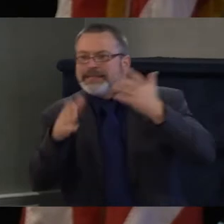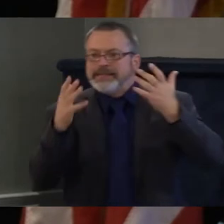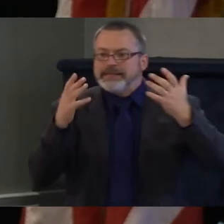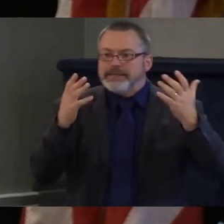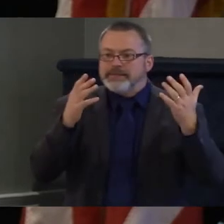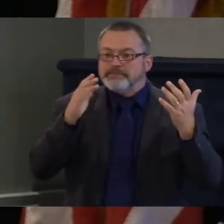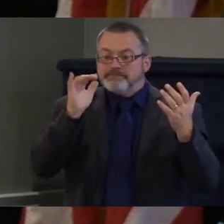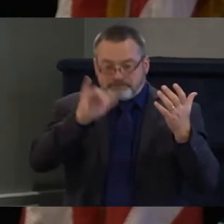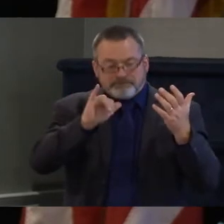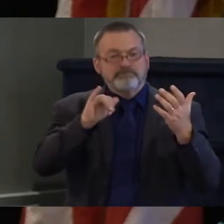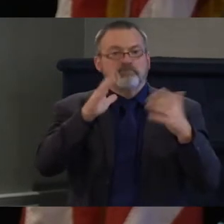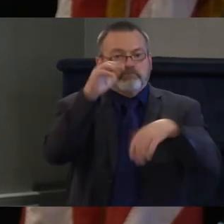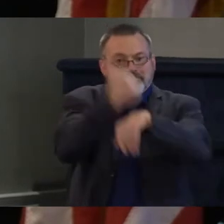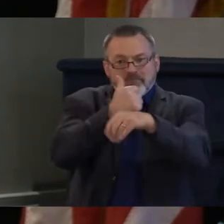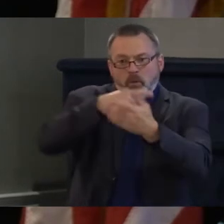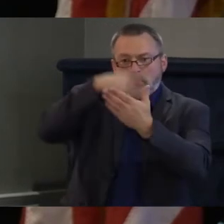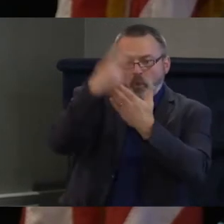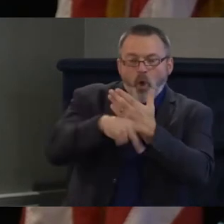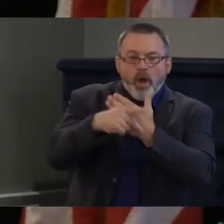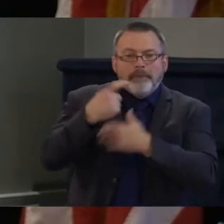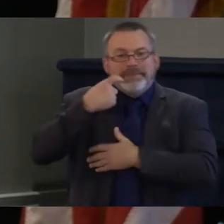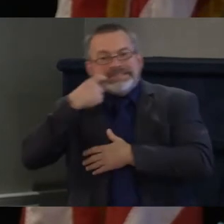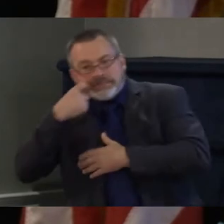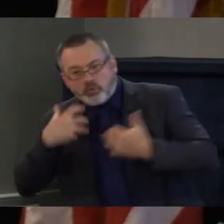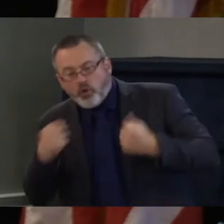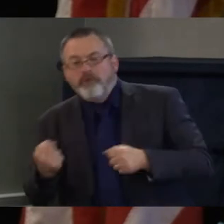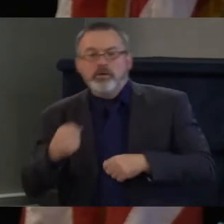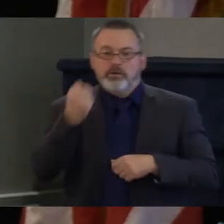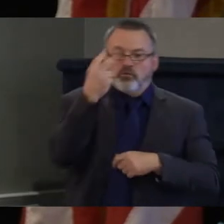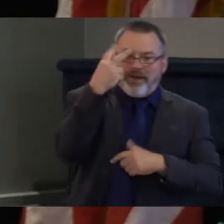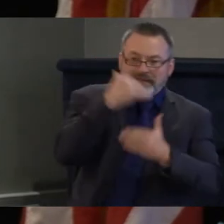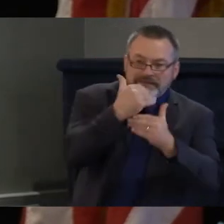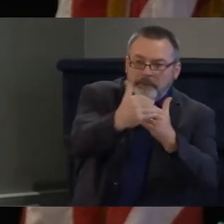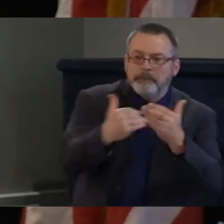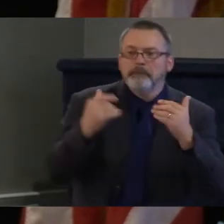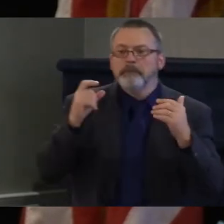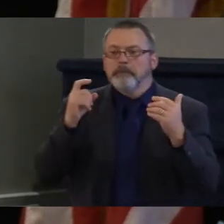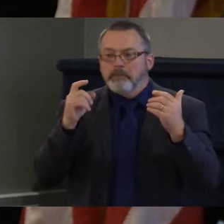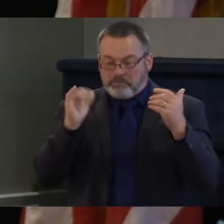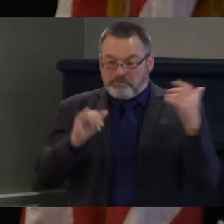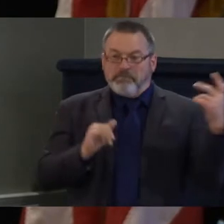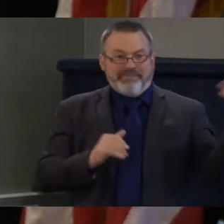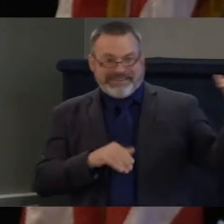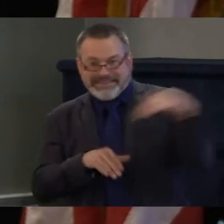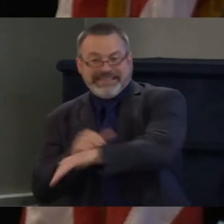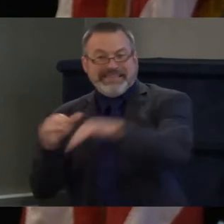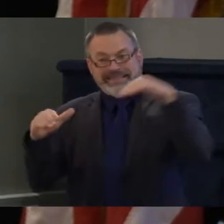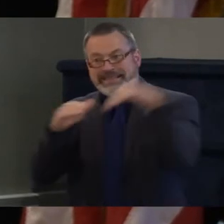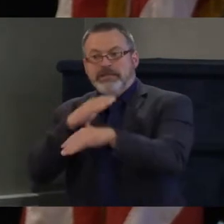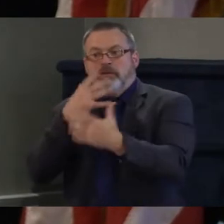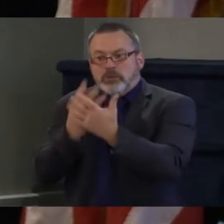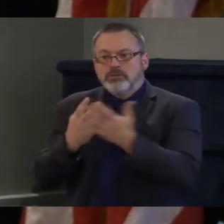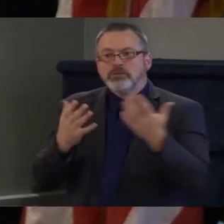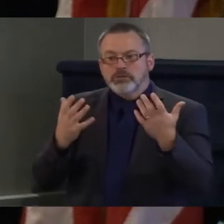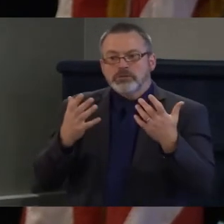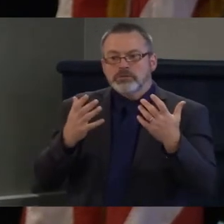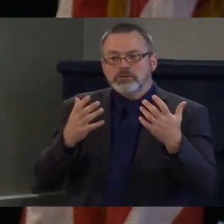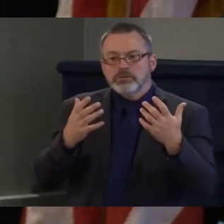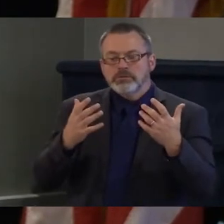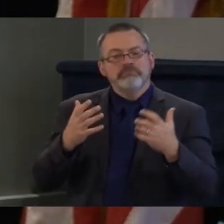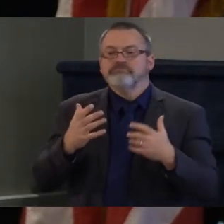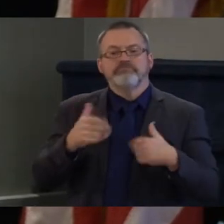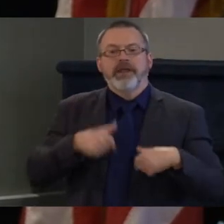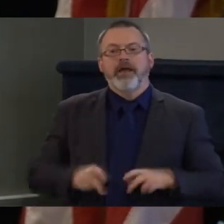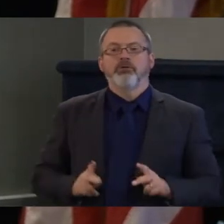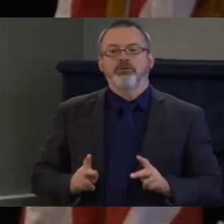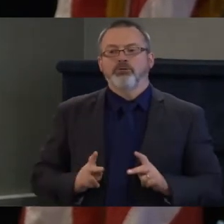Bible studies, whatever it was, the state decided that no one was allowed to receive care in those facilities. And so we,